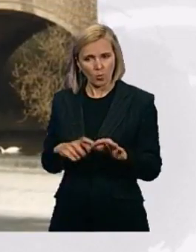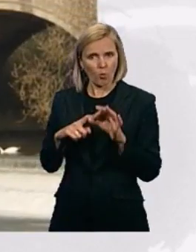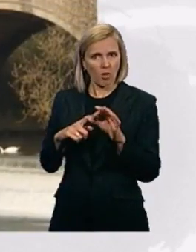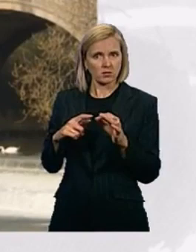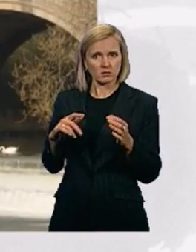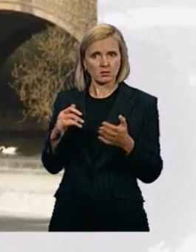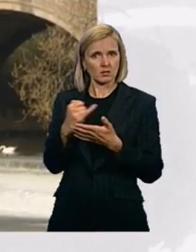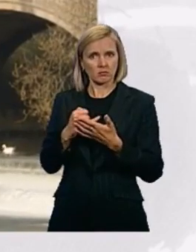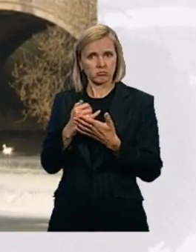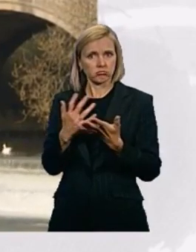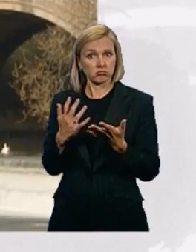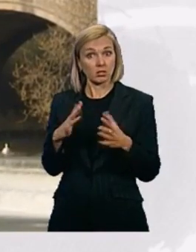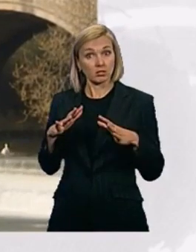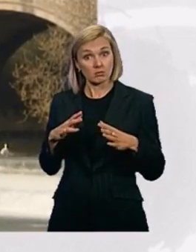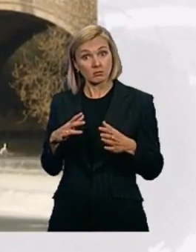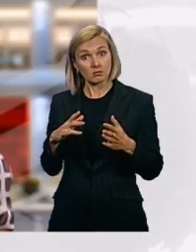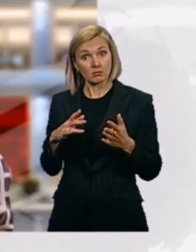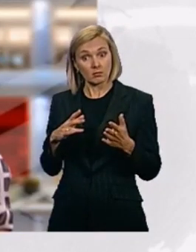tourist Britain.